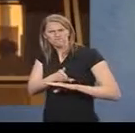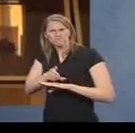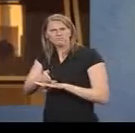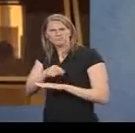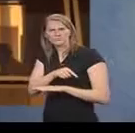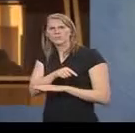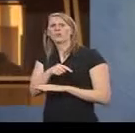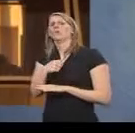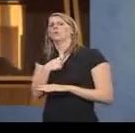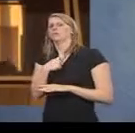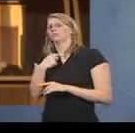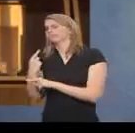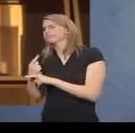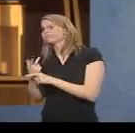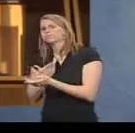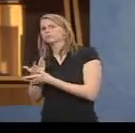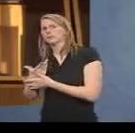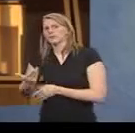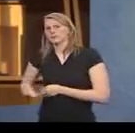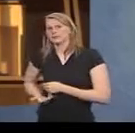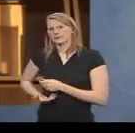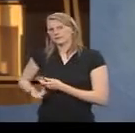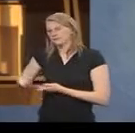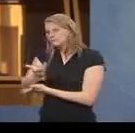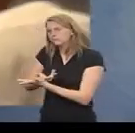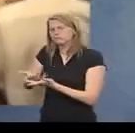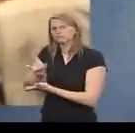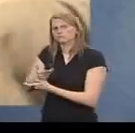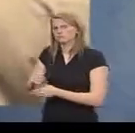I was speaking with the minister of commerce.